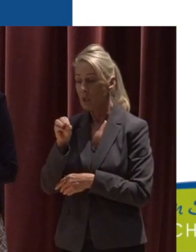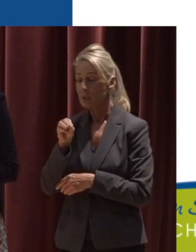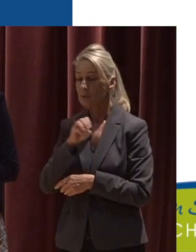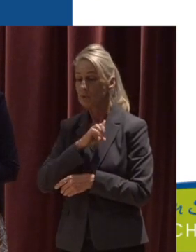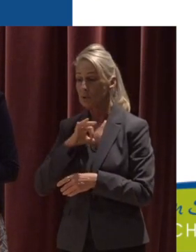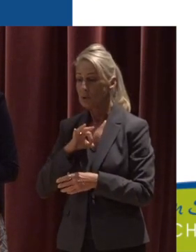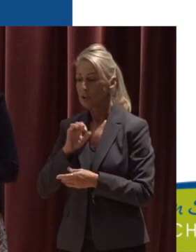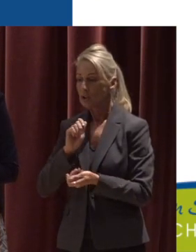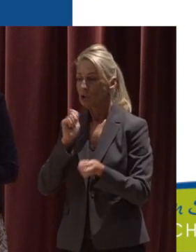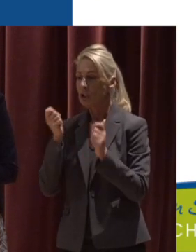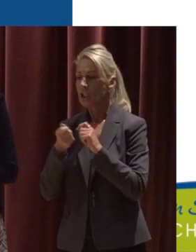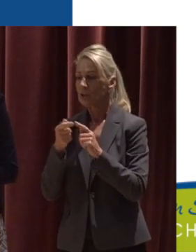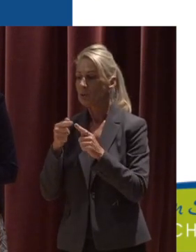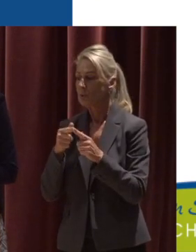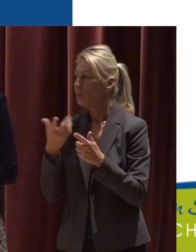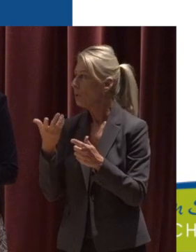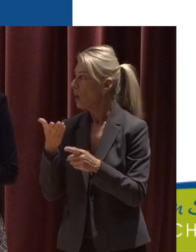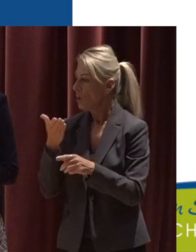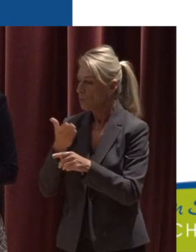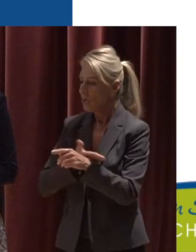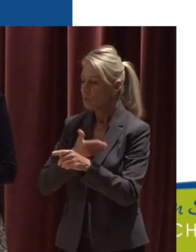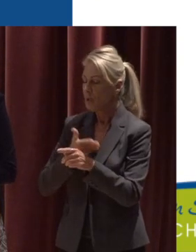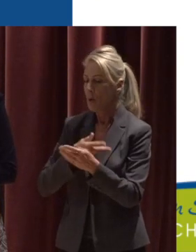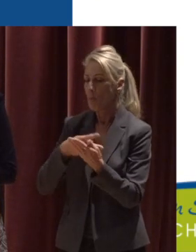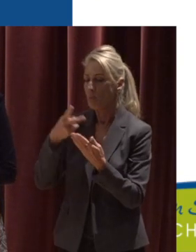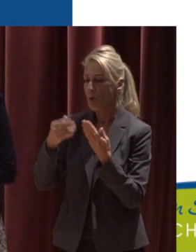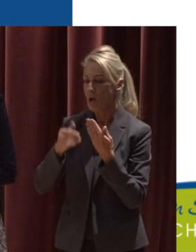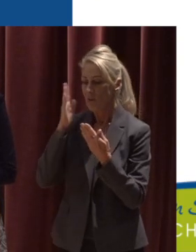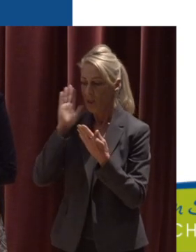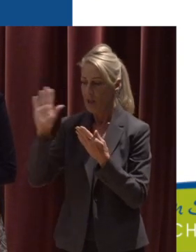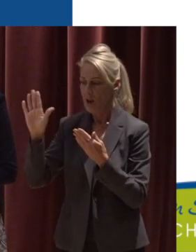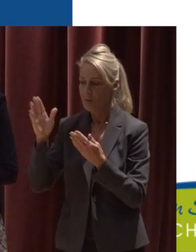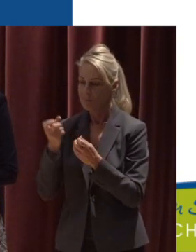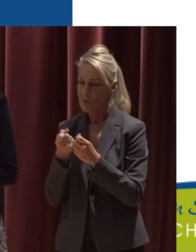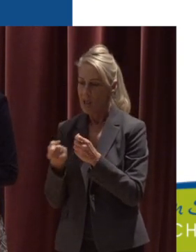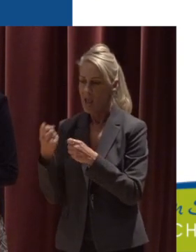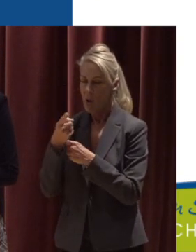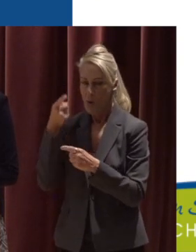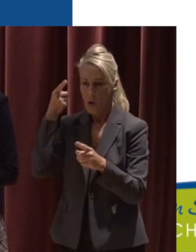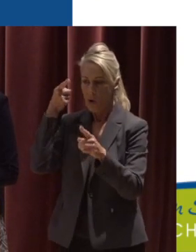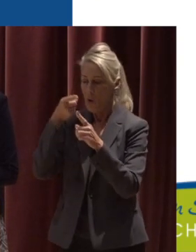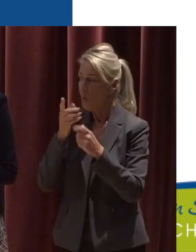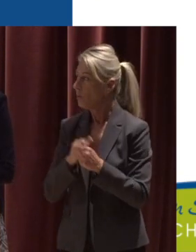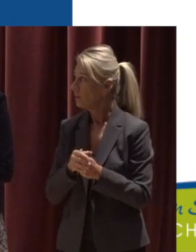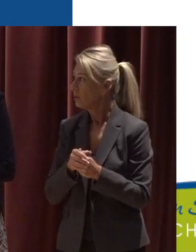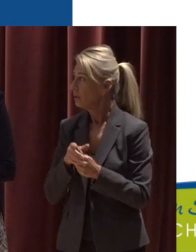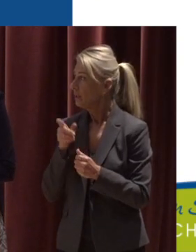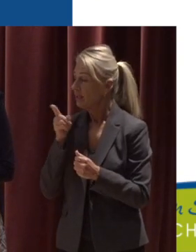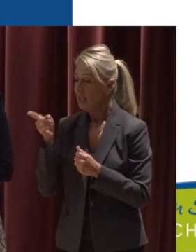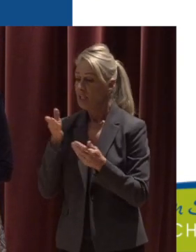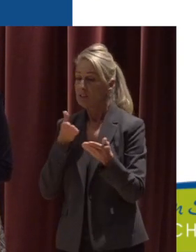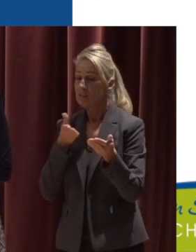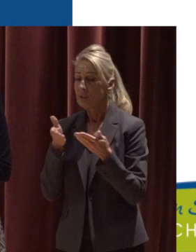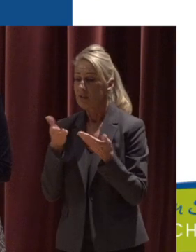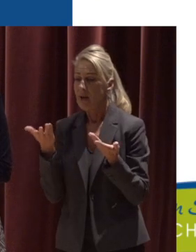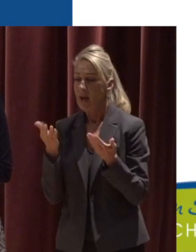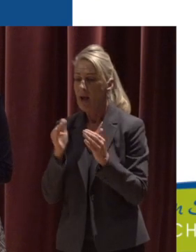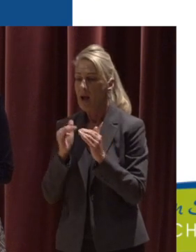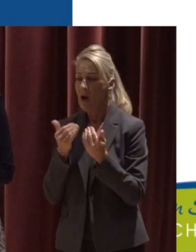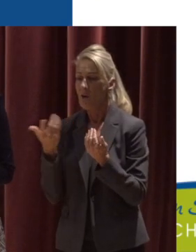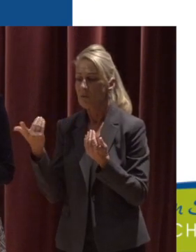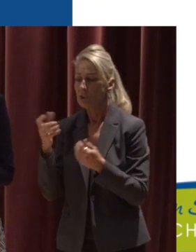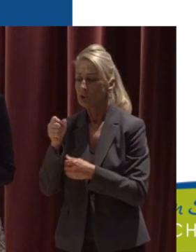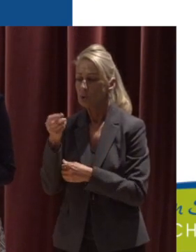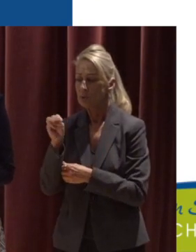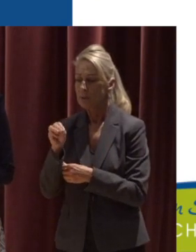restoration project as part of the annual goals for the stream cleaning crew The restoration project served as a way for the stream crew